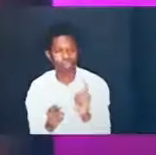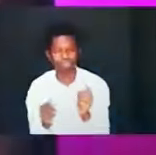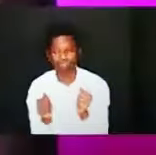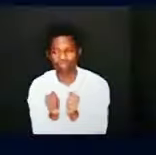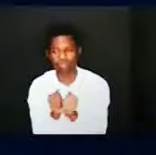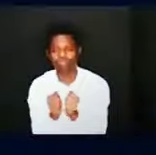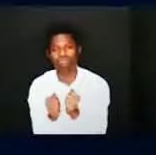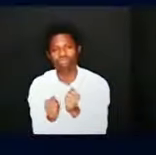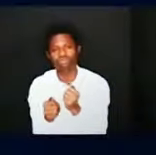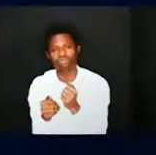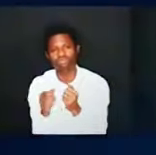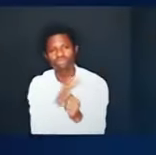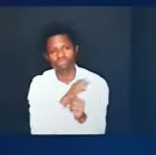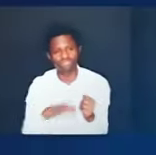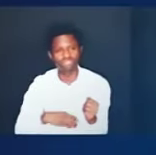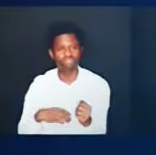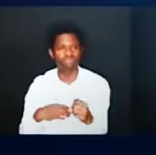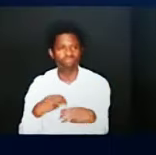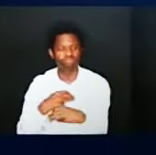alive together in christ